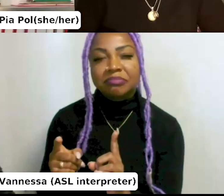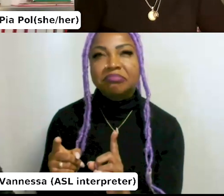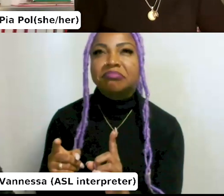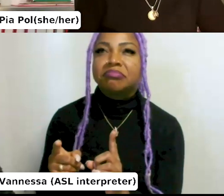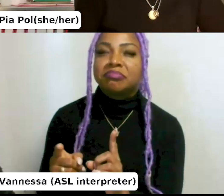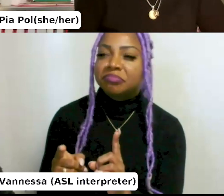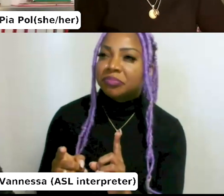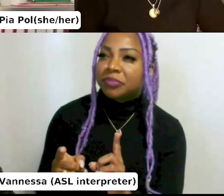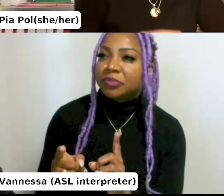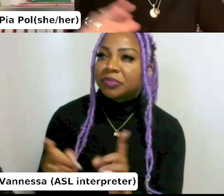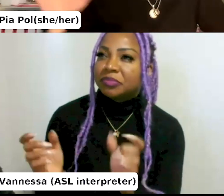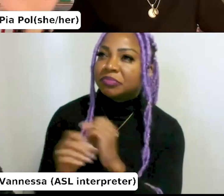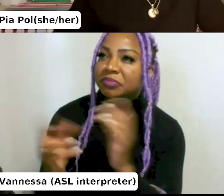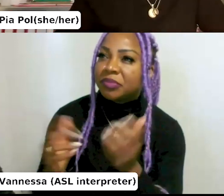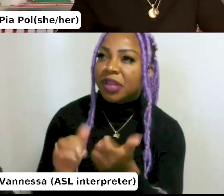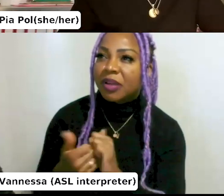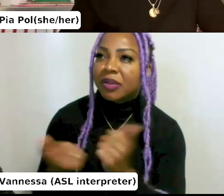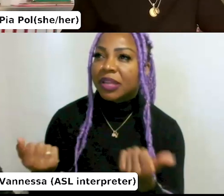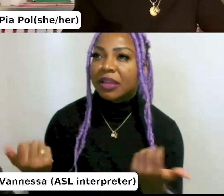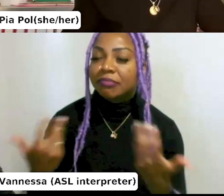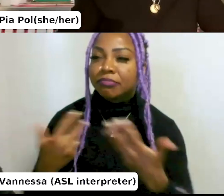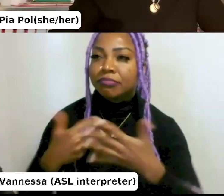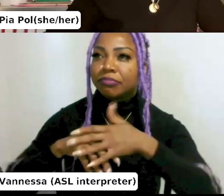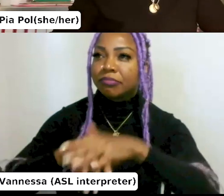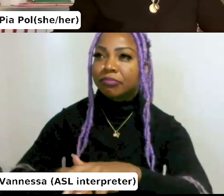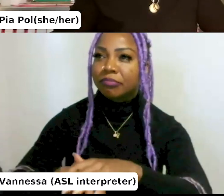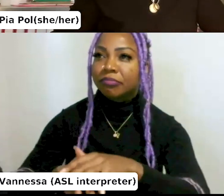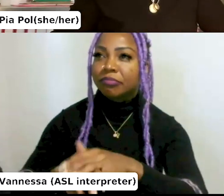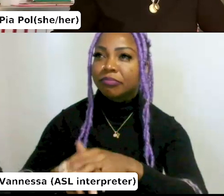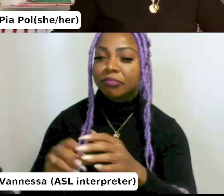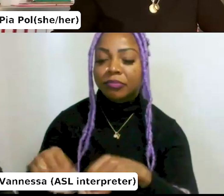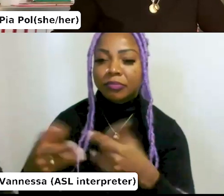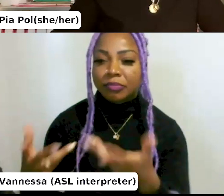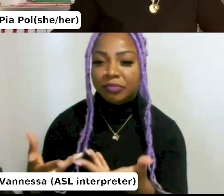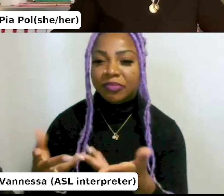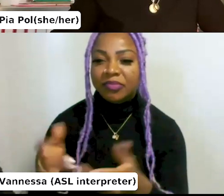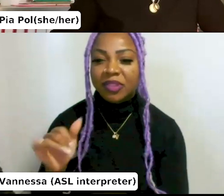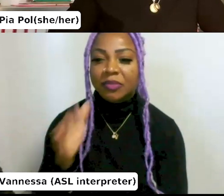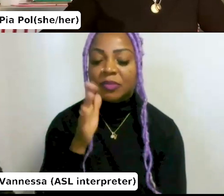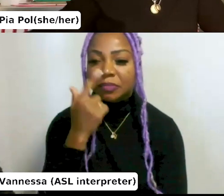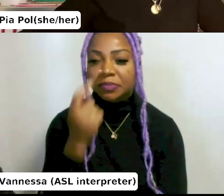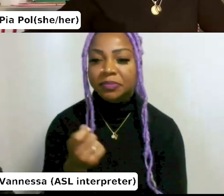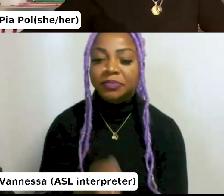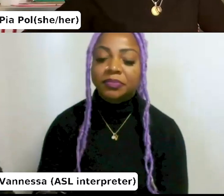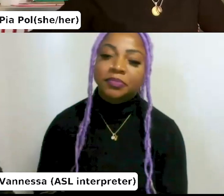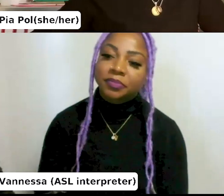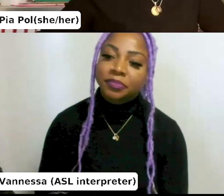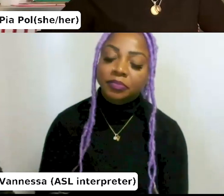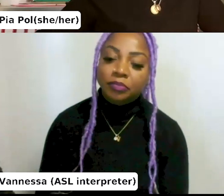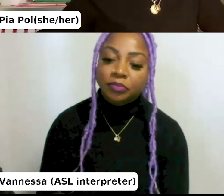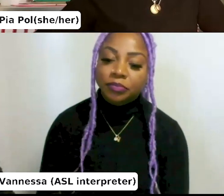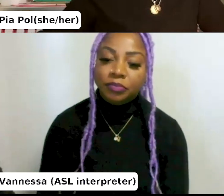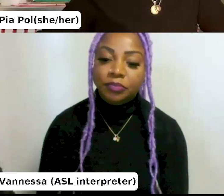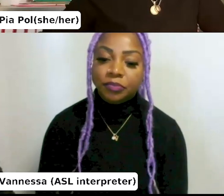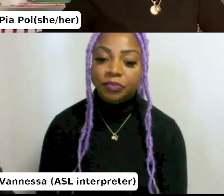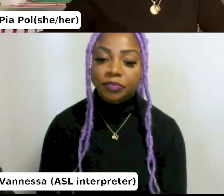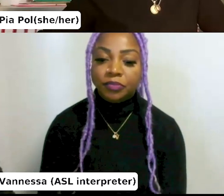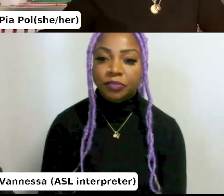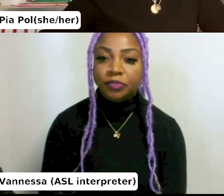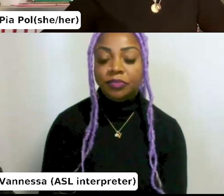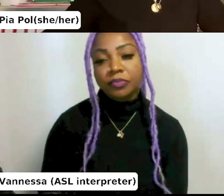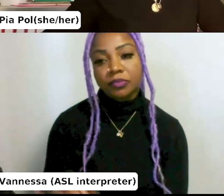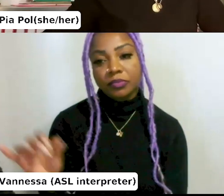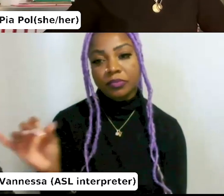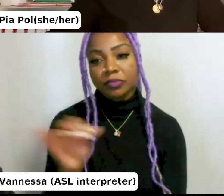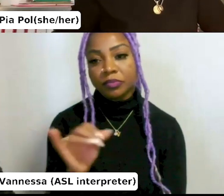think is really interesting and also something that, um, that we, we saw in the contribution to